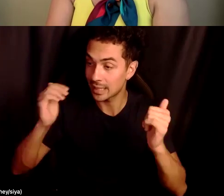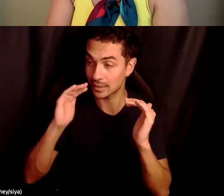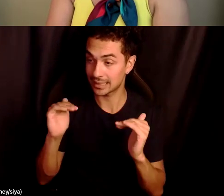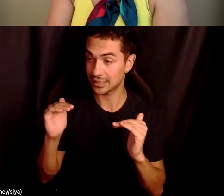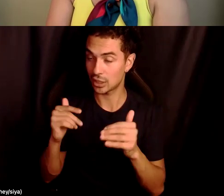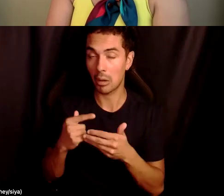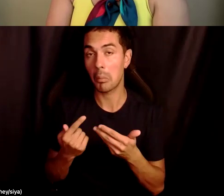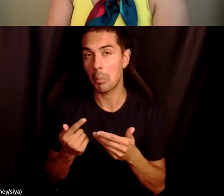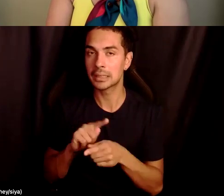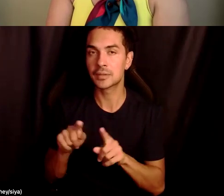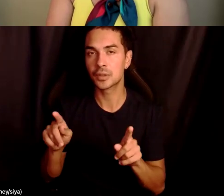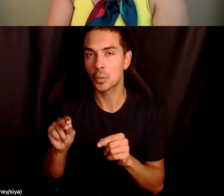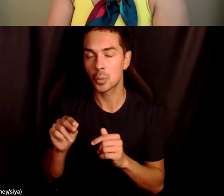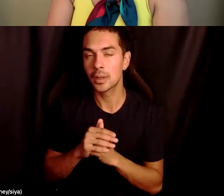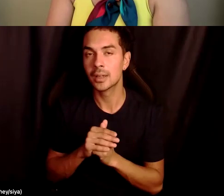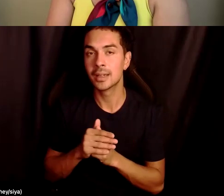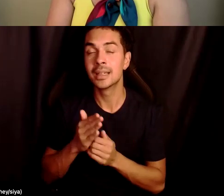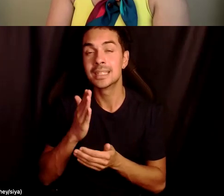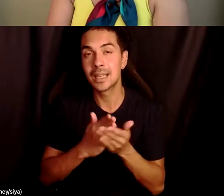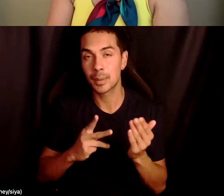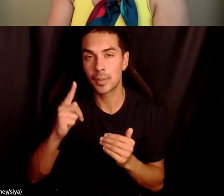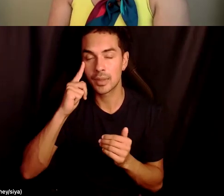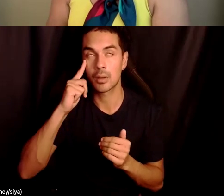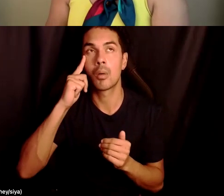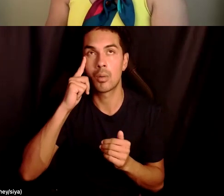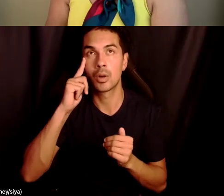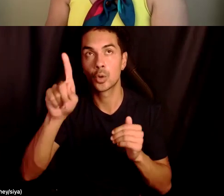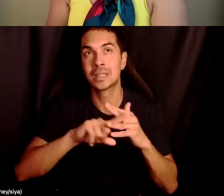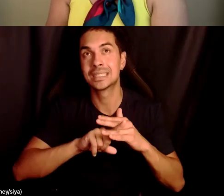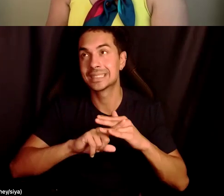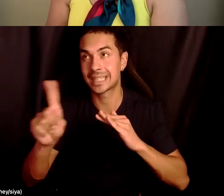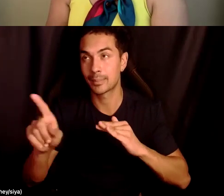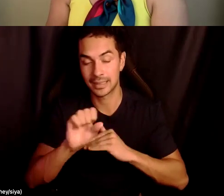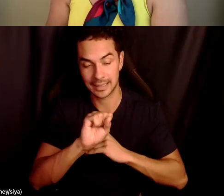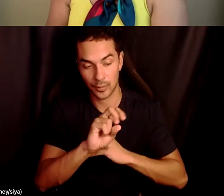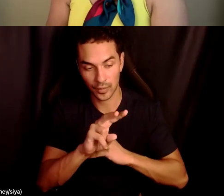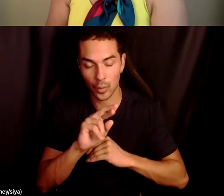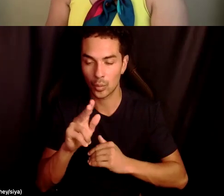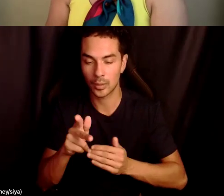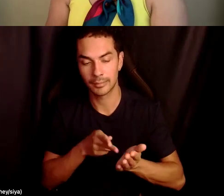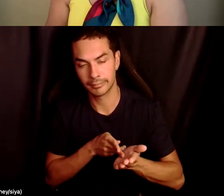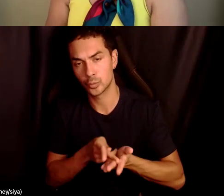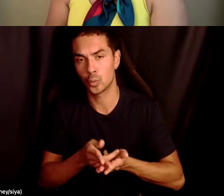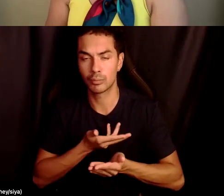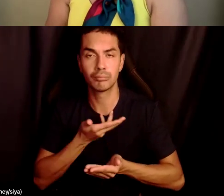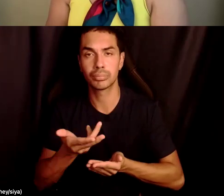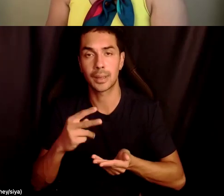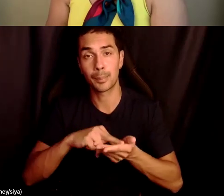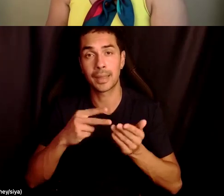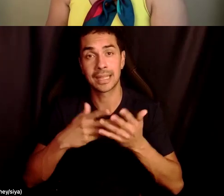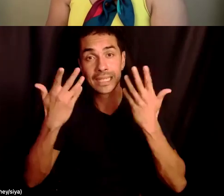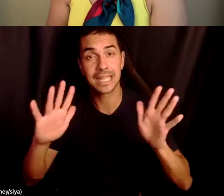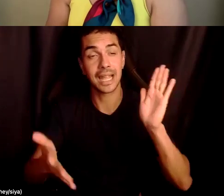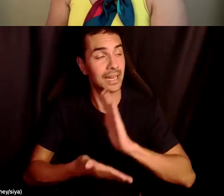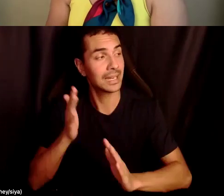sometimes folks think that just because you escaped a violent situation or that you told her that you spoke your truth, that it's done, or what do you